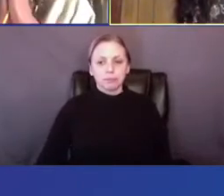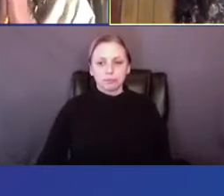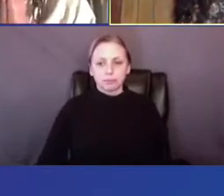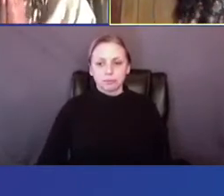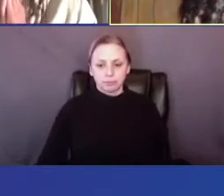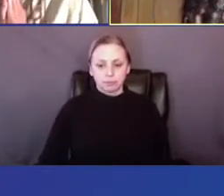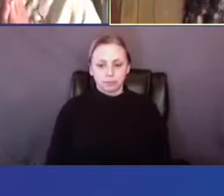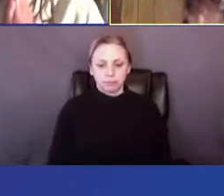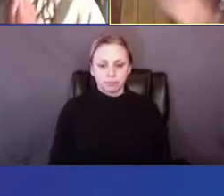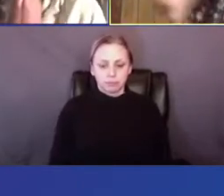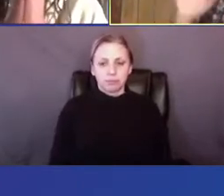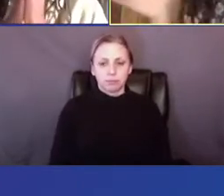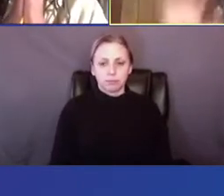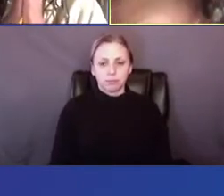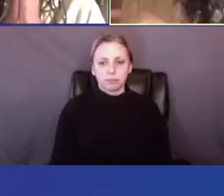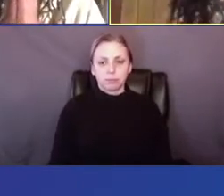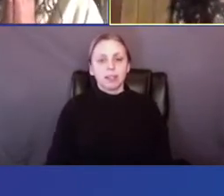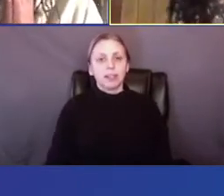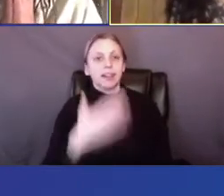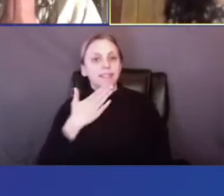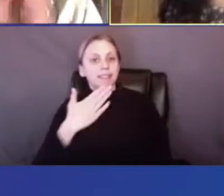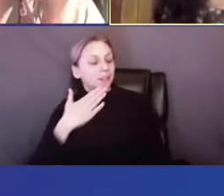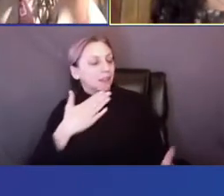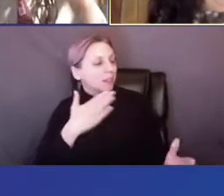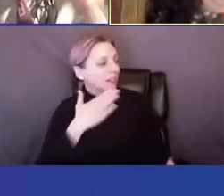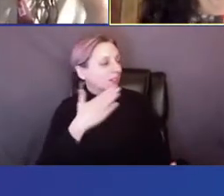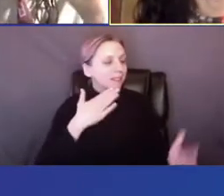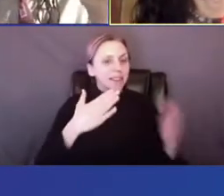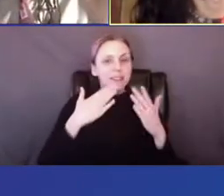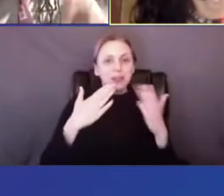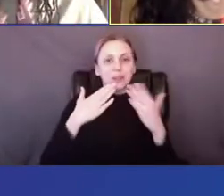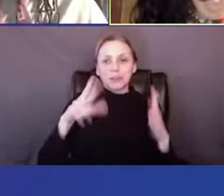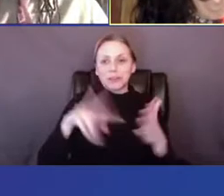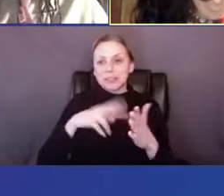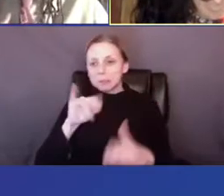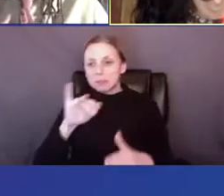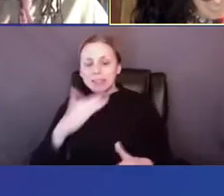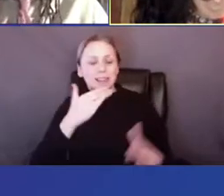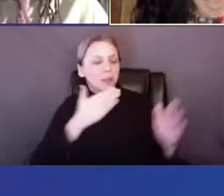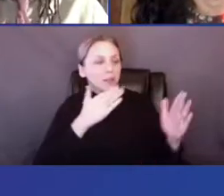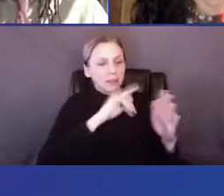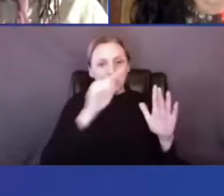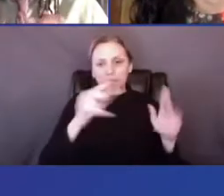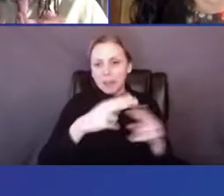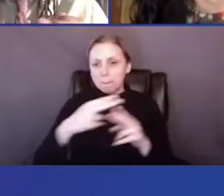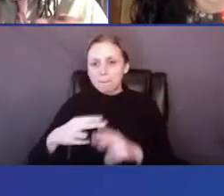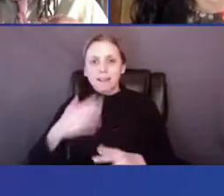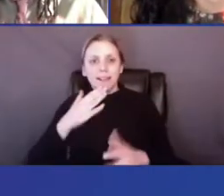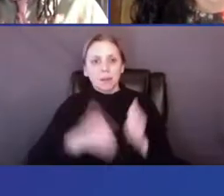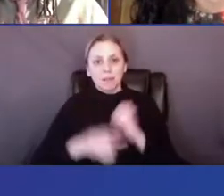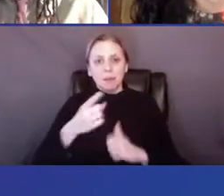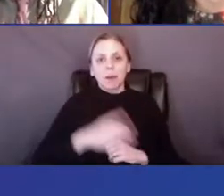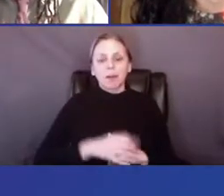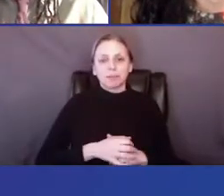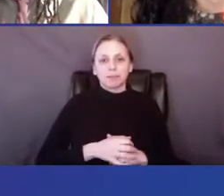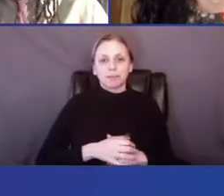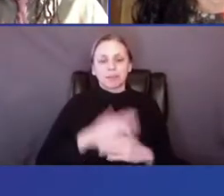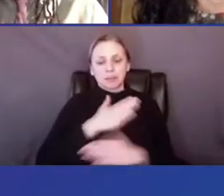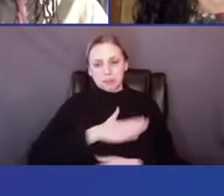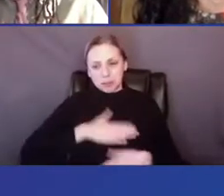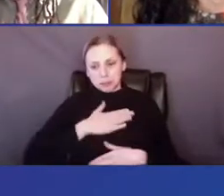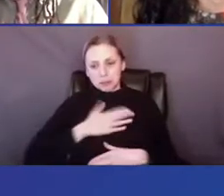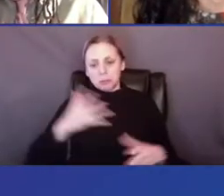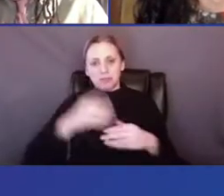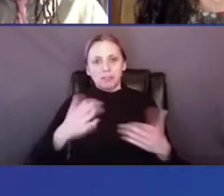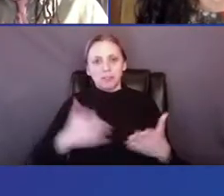Thank you, Sarah, for your facilitation. Thank you, Carl. Thank you, Karen. Thank you, Dance NYC. Thank you, everyone. was a pleasure to be here